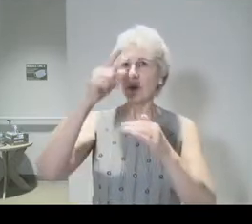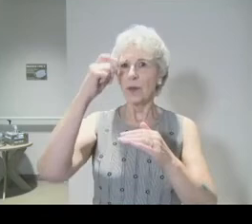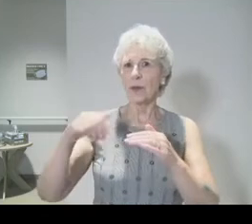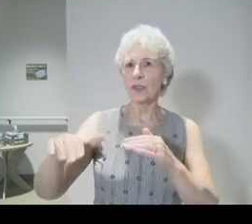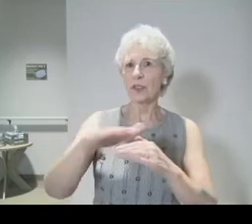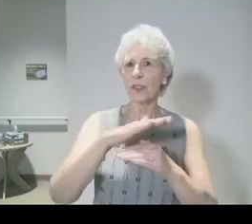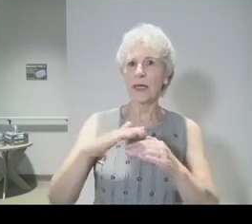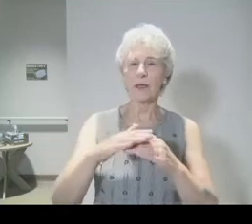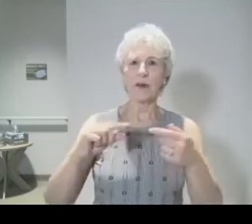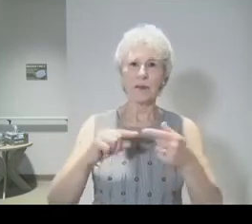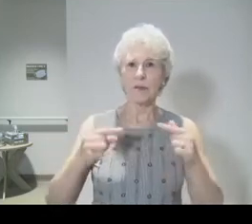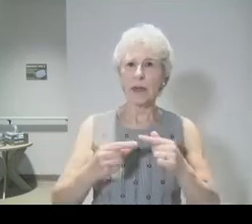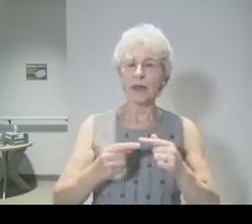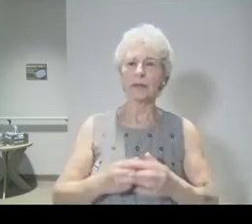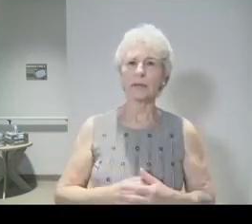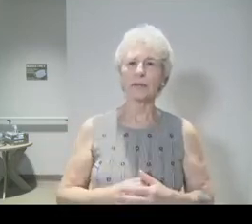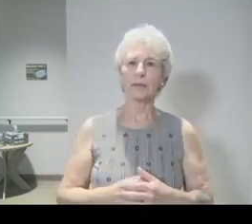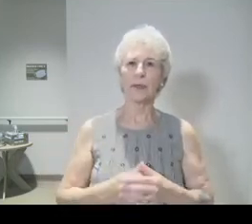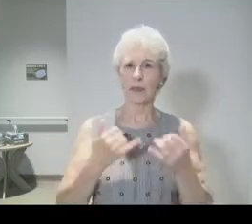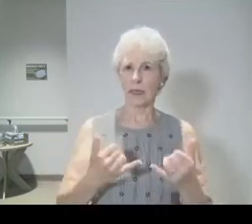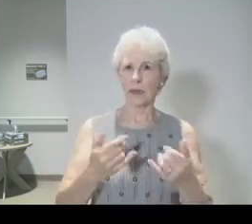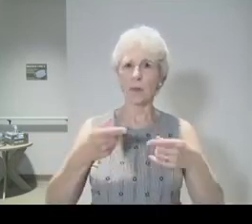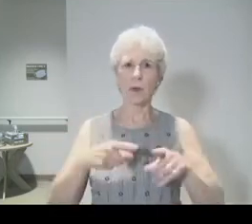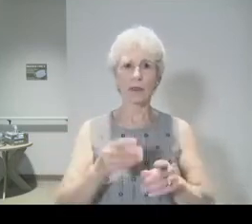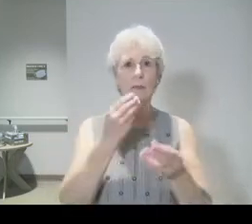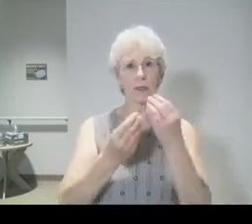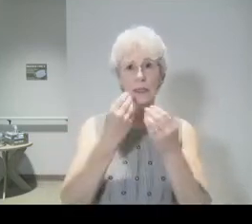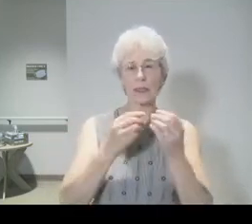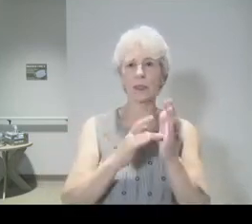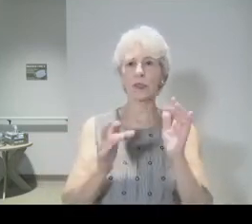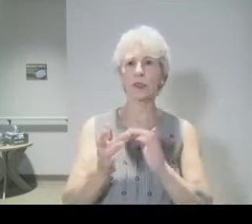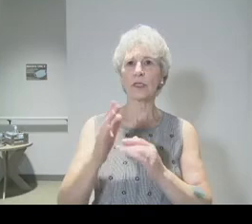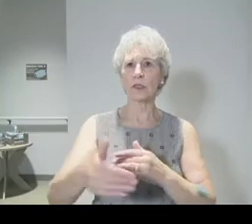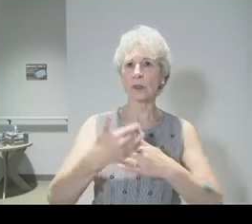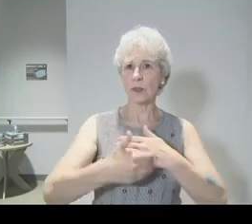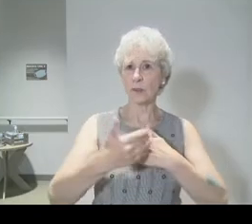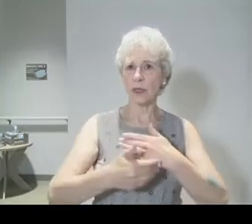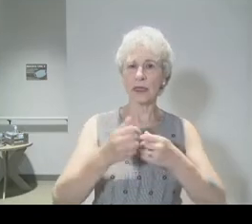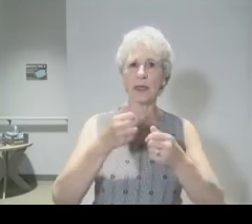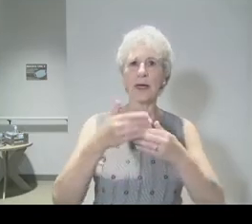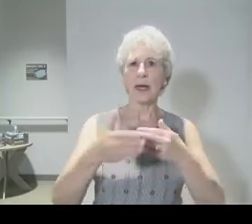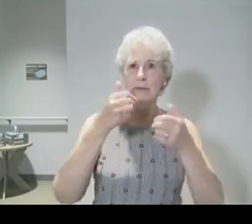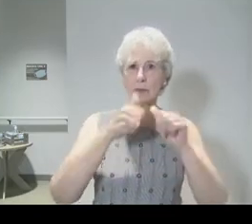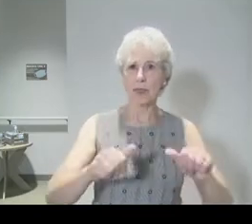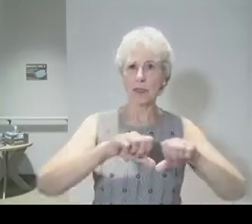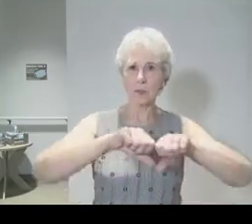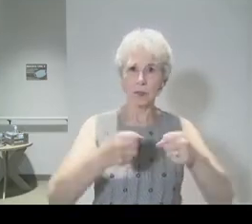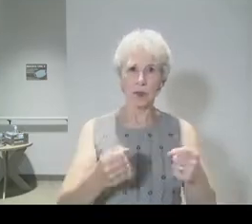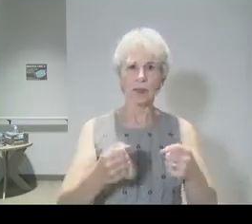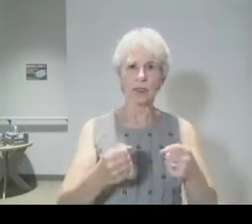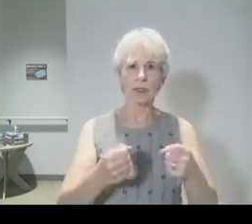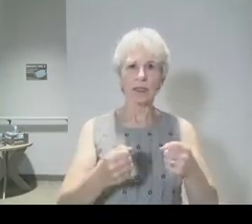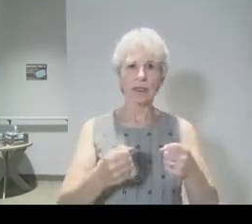Matthew 26, 26 says, Now as they were eating, Jesus took the bread after the blessing, and he broke it and gave it to the disciples